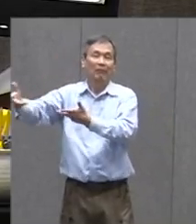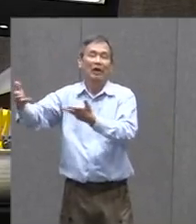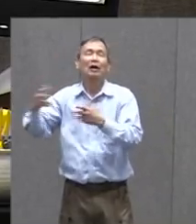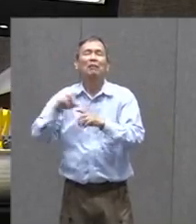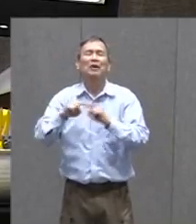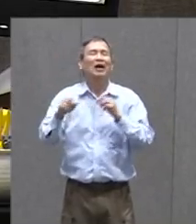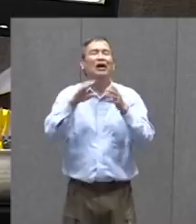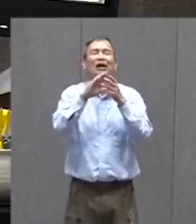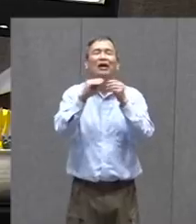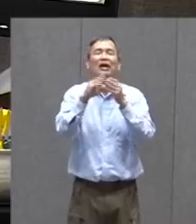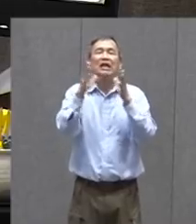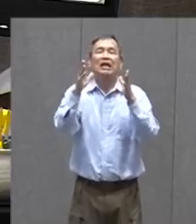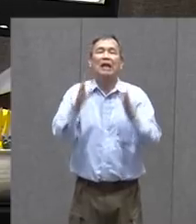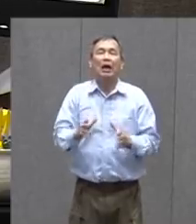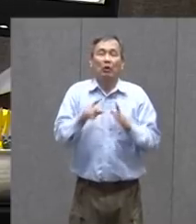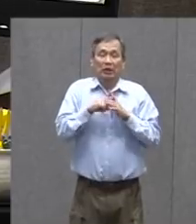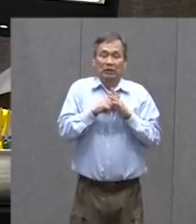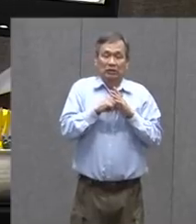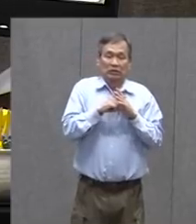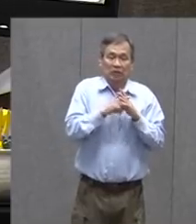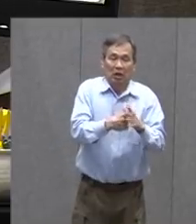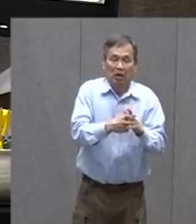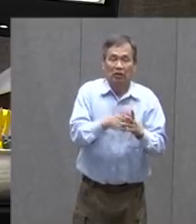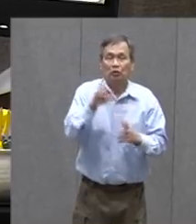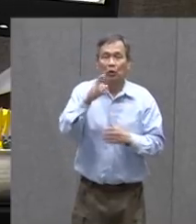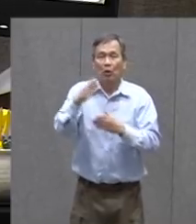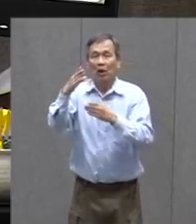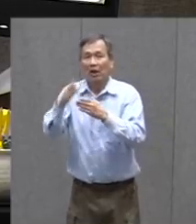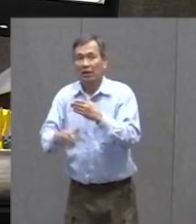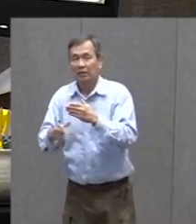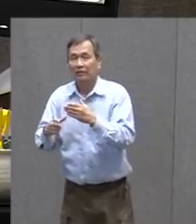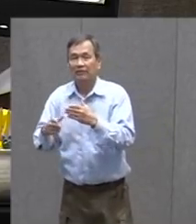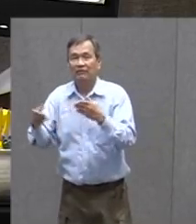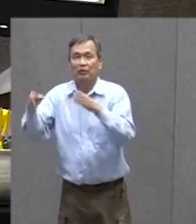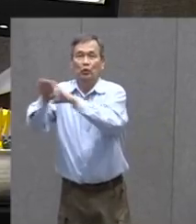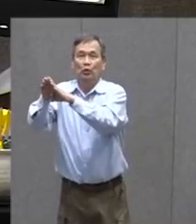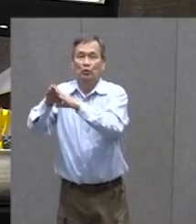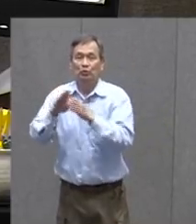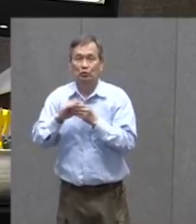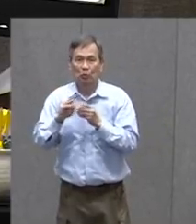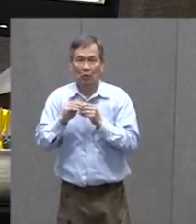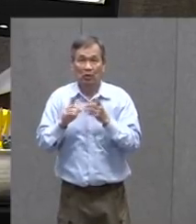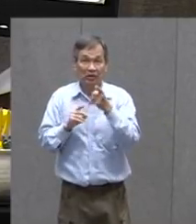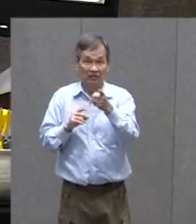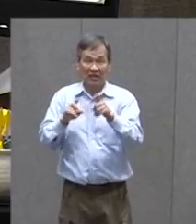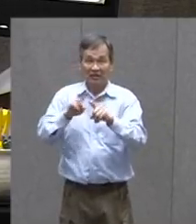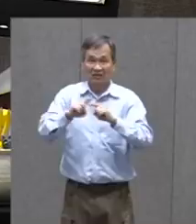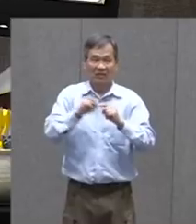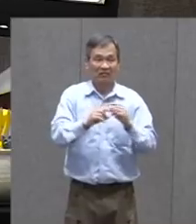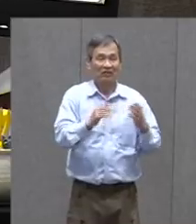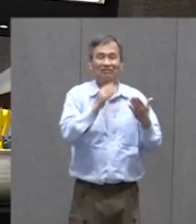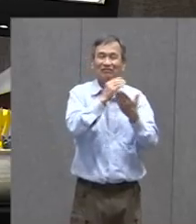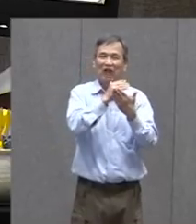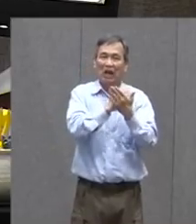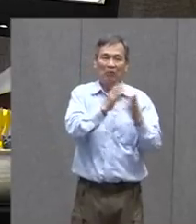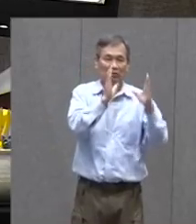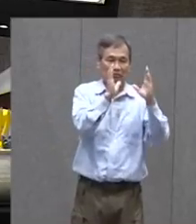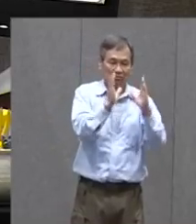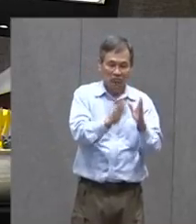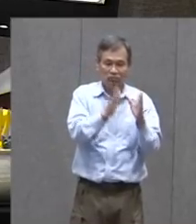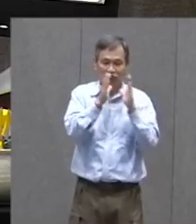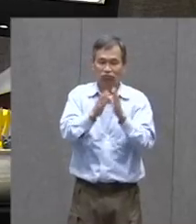That Starts And Ends That Story And If You Have Different Scenes In Your Story The Narrator May